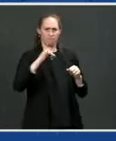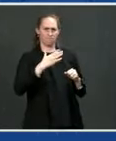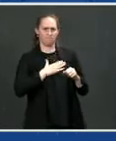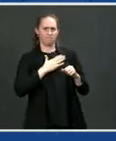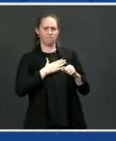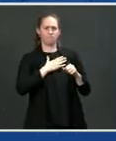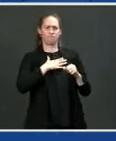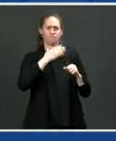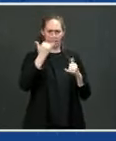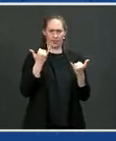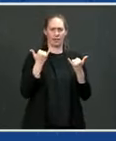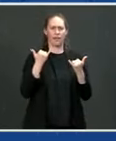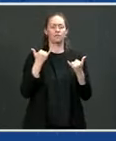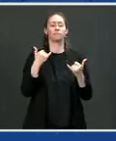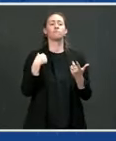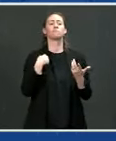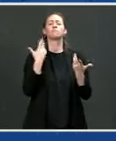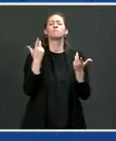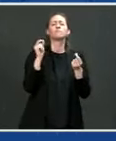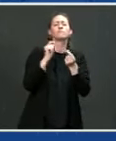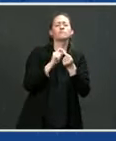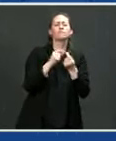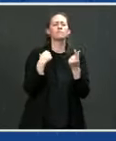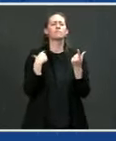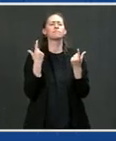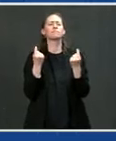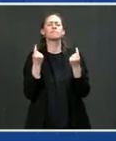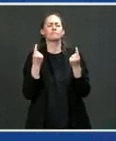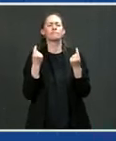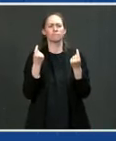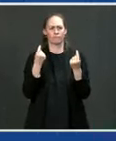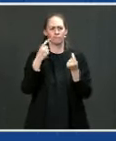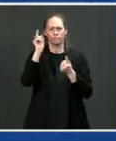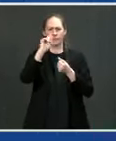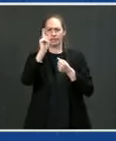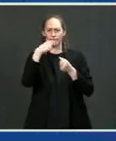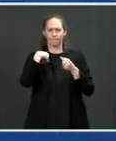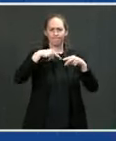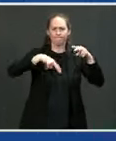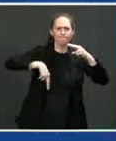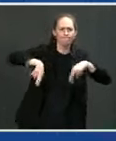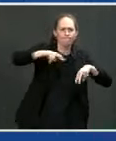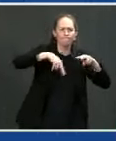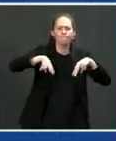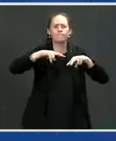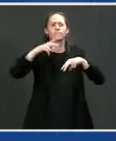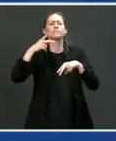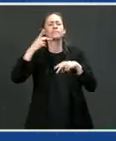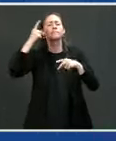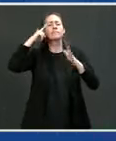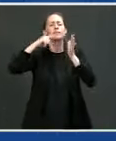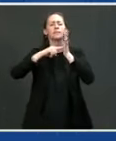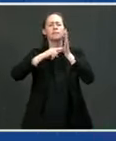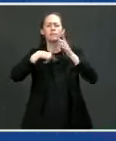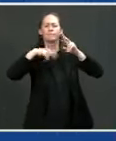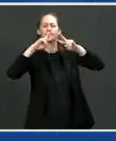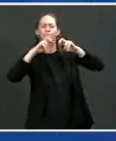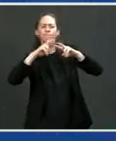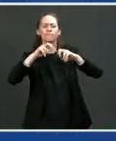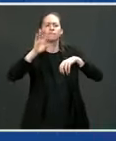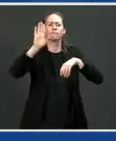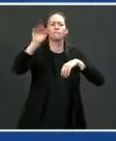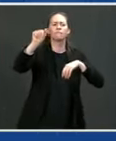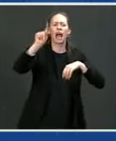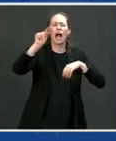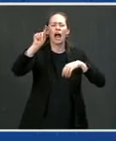And at my station, we'll install all the attachment parts of the body, which are the battery systems, radiator, and cooling systems,